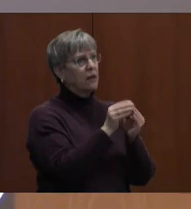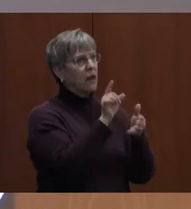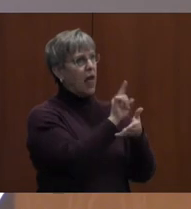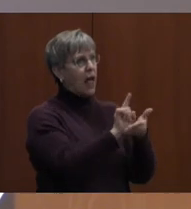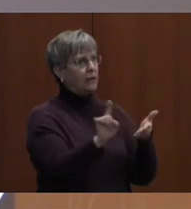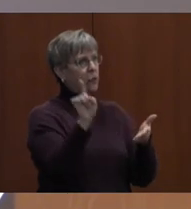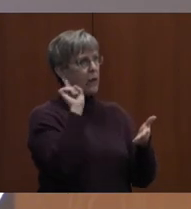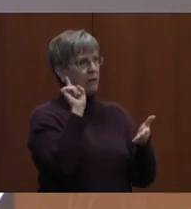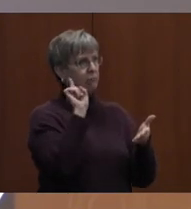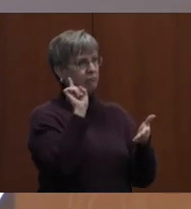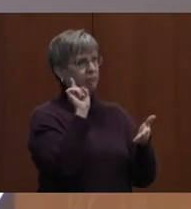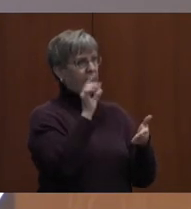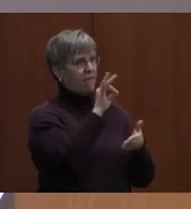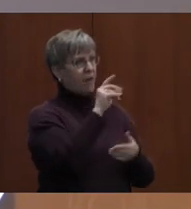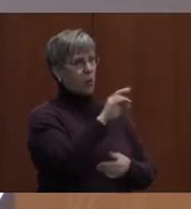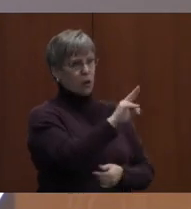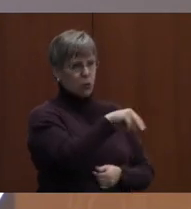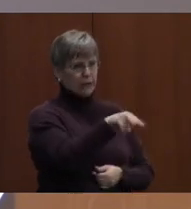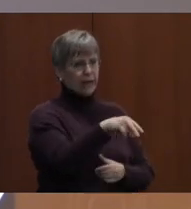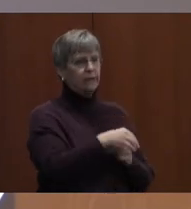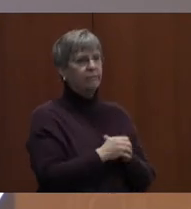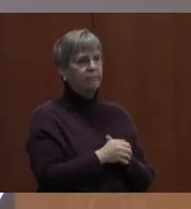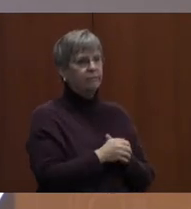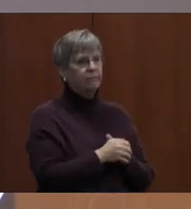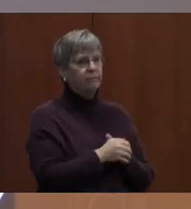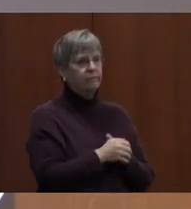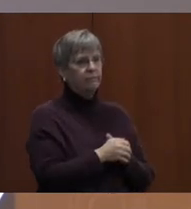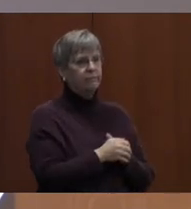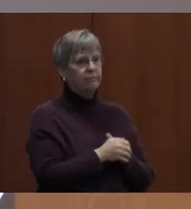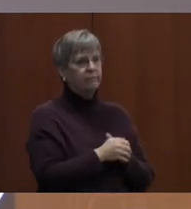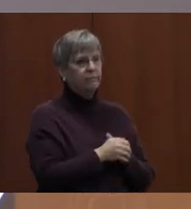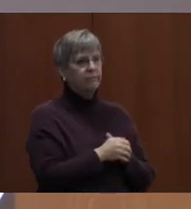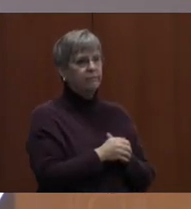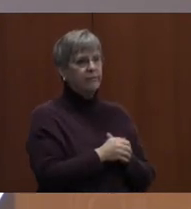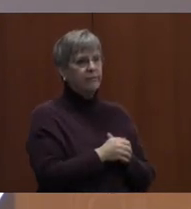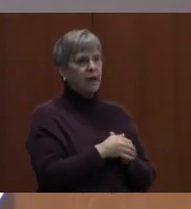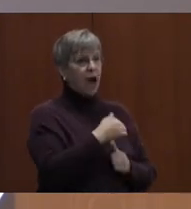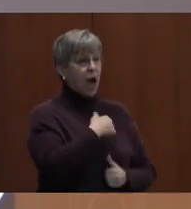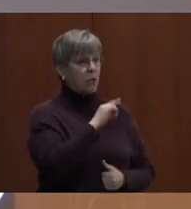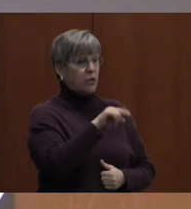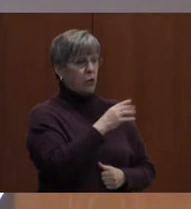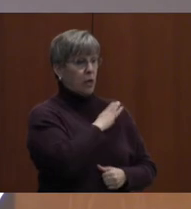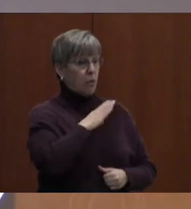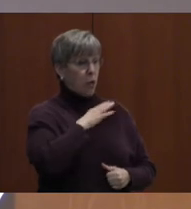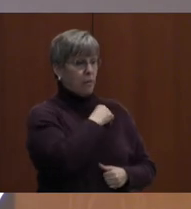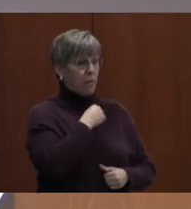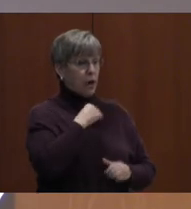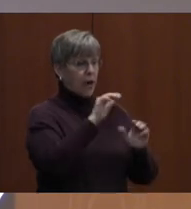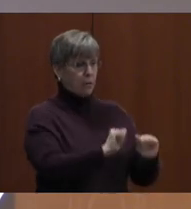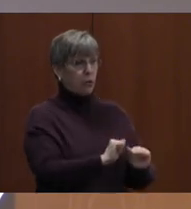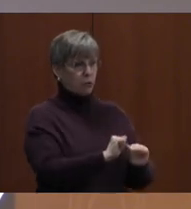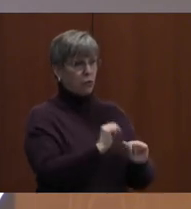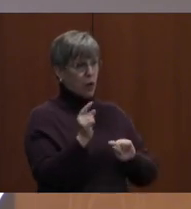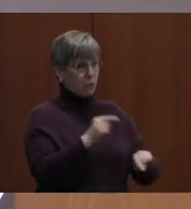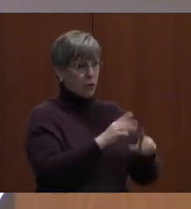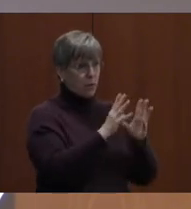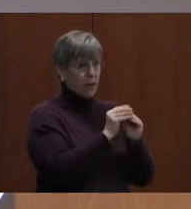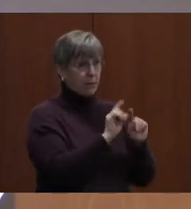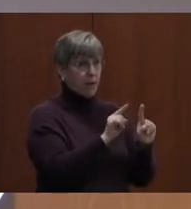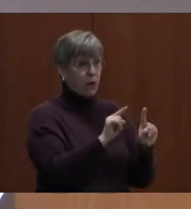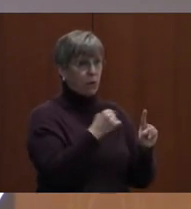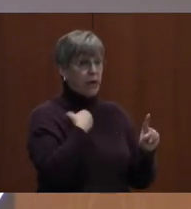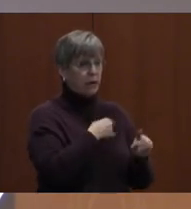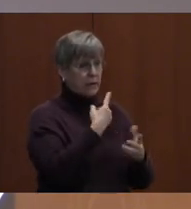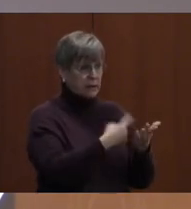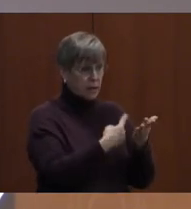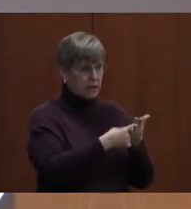ago today, on February 22nd. I was the only board member able to make the meeting there, but we were still able to talk